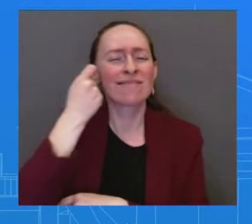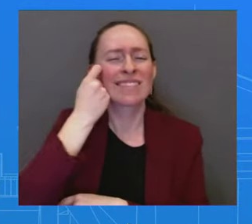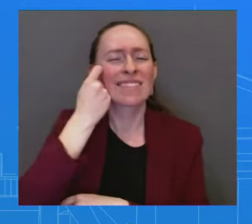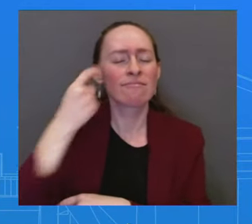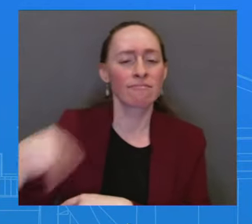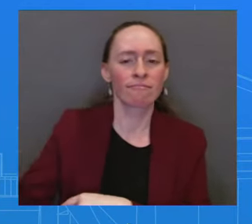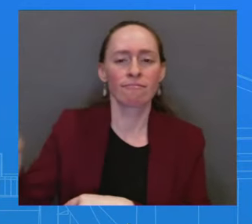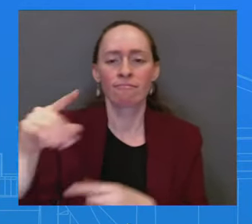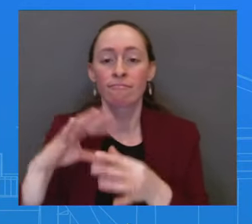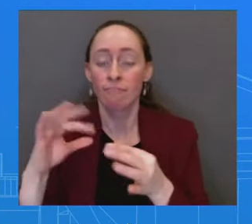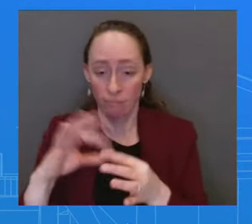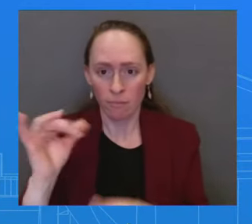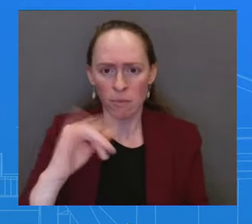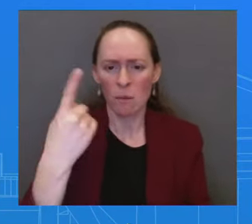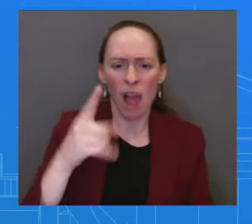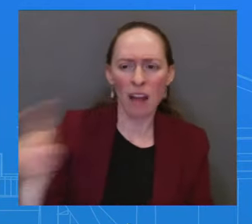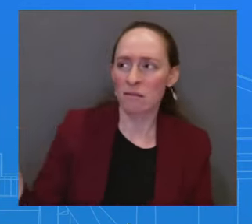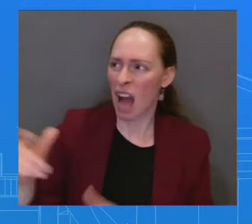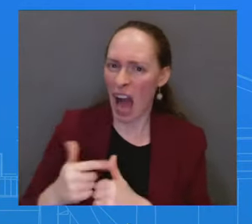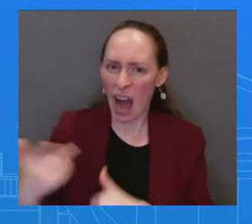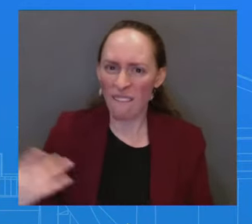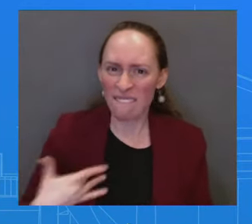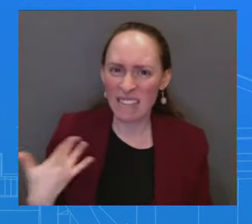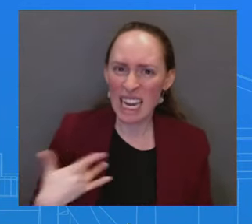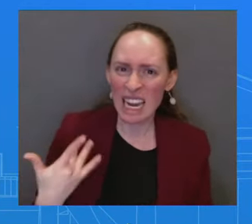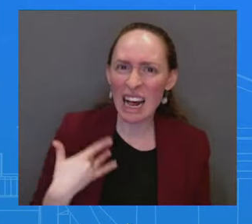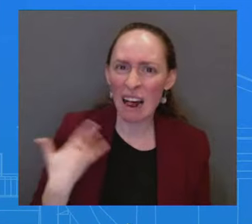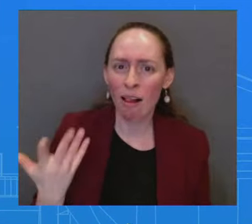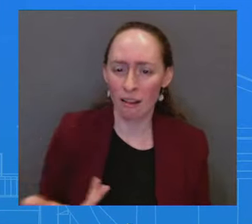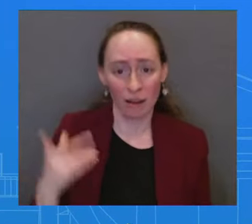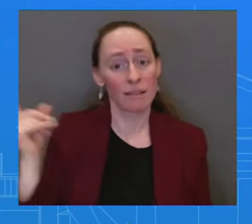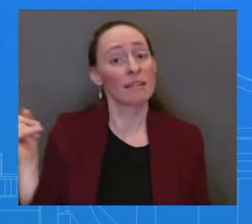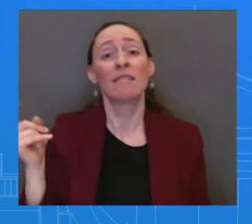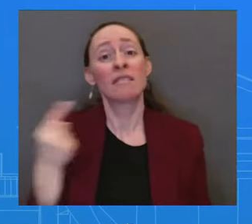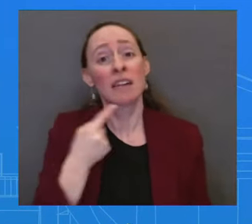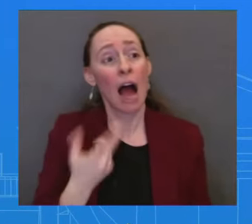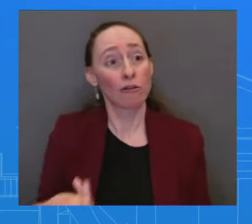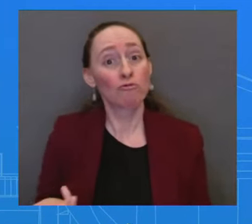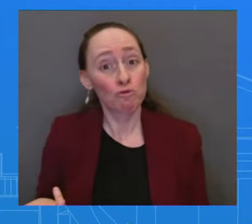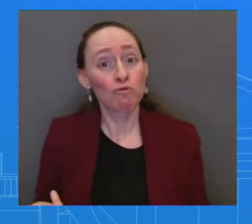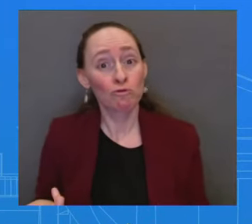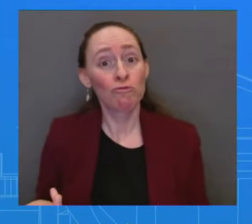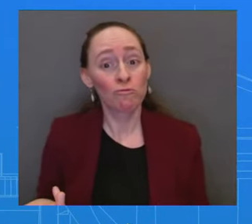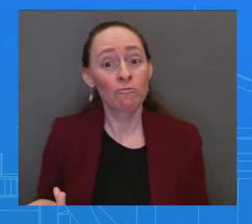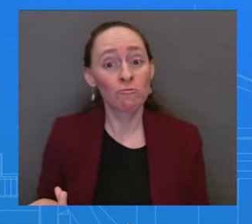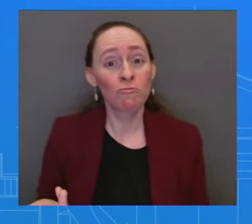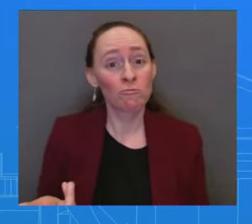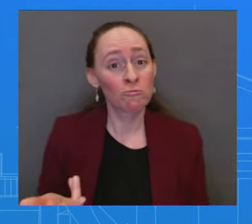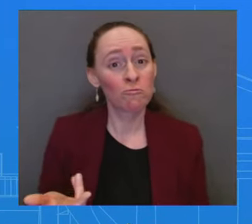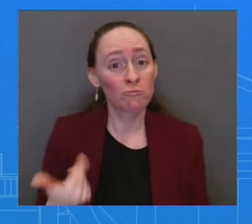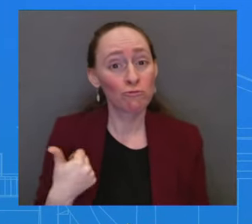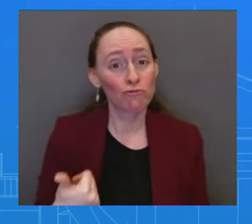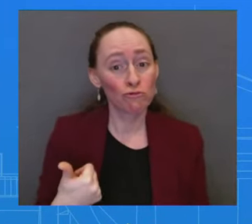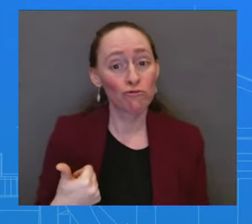he thought it was basically a deal was coming, was soon to come. So, look, we continue to be